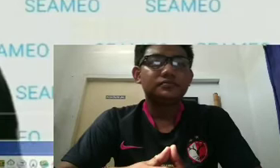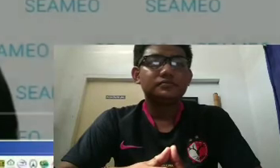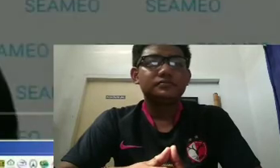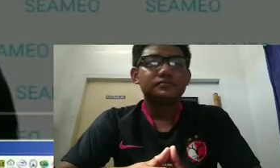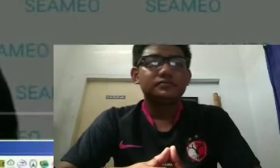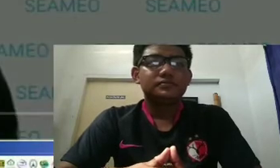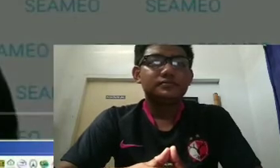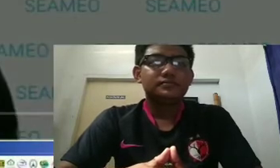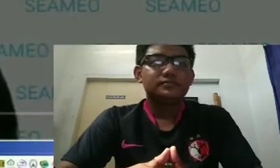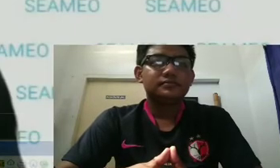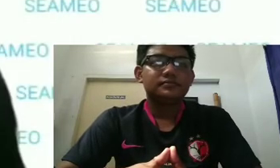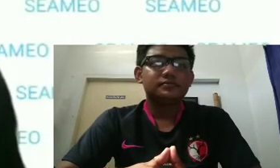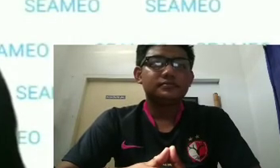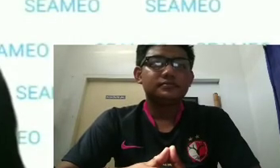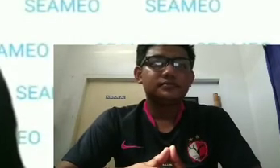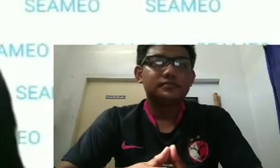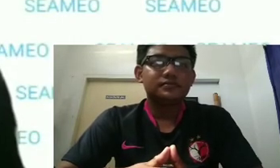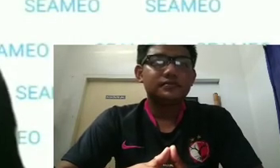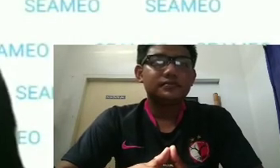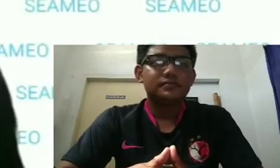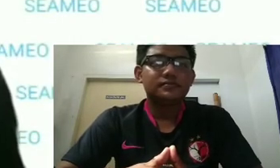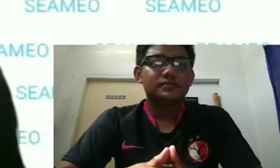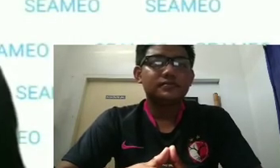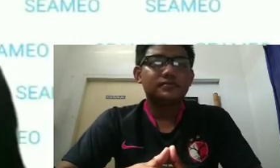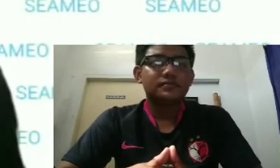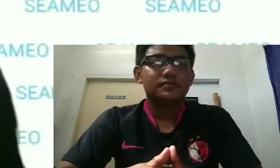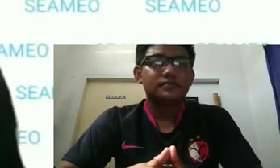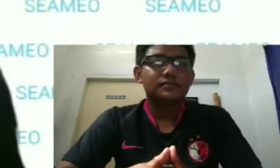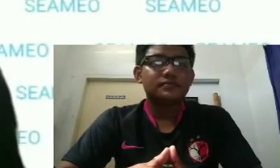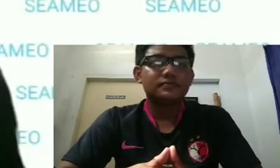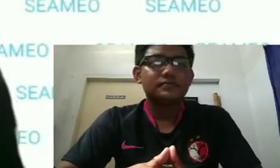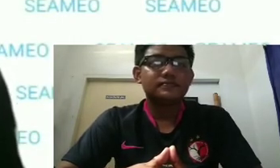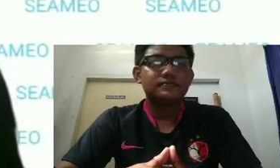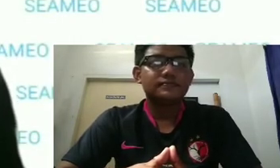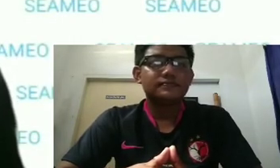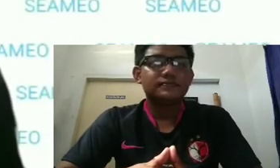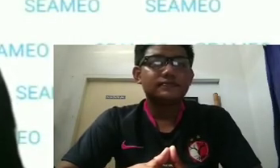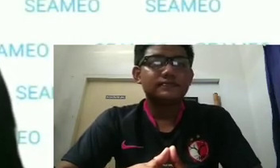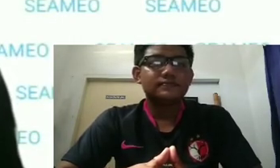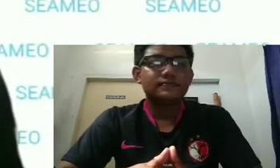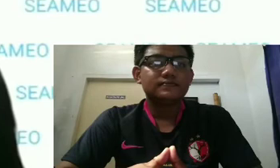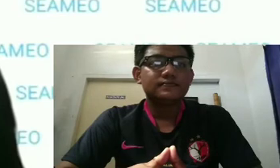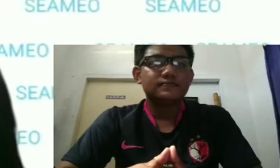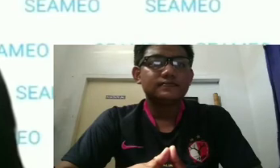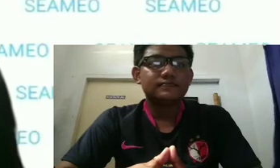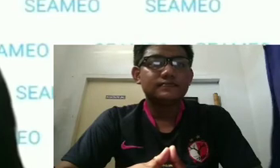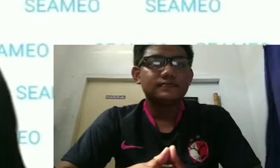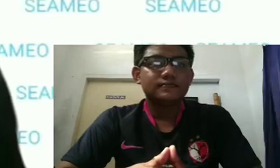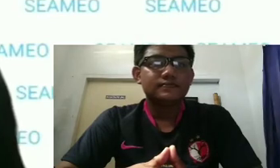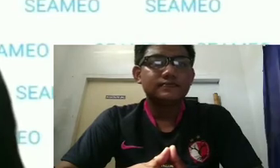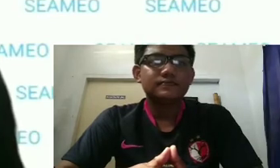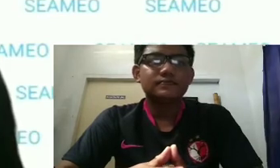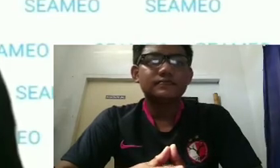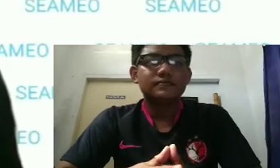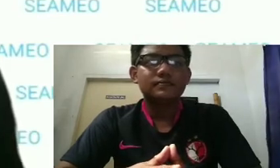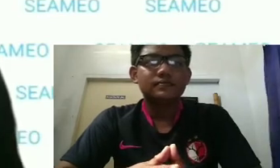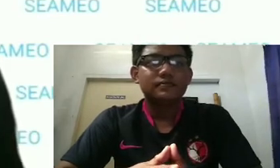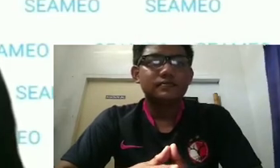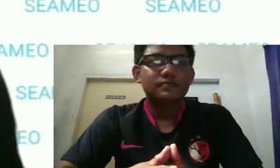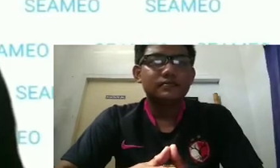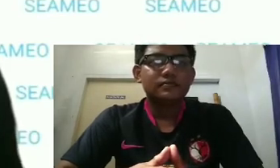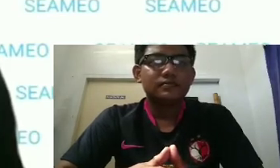education. Today is the second or last session of Pre-Congress Lecture Series with the theme